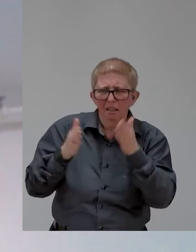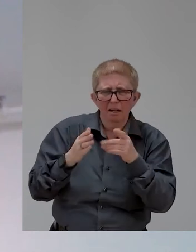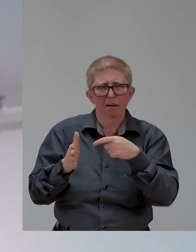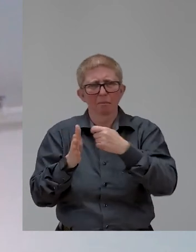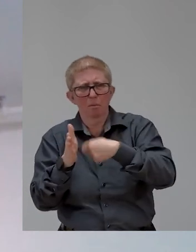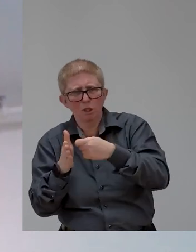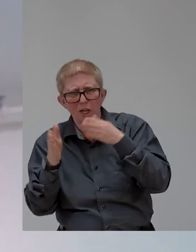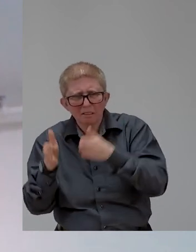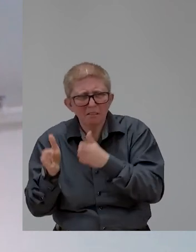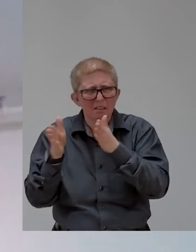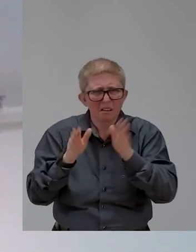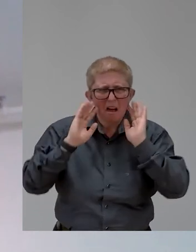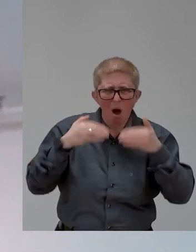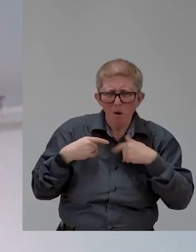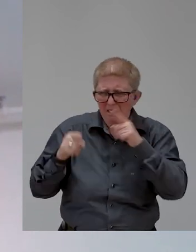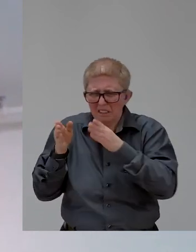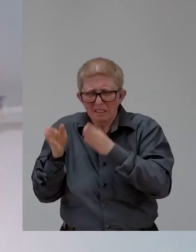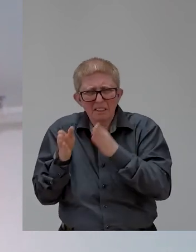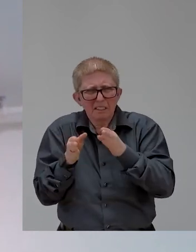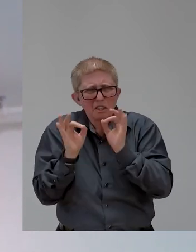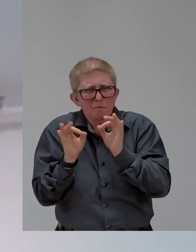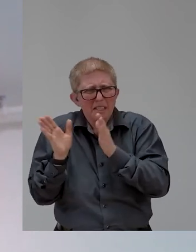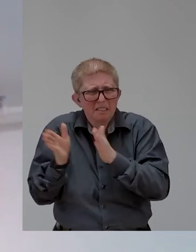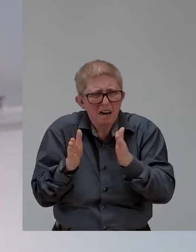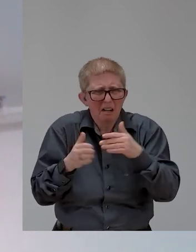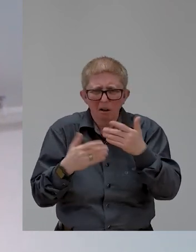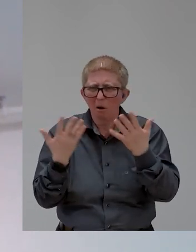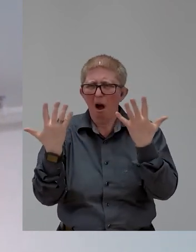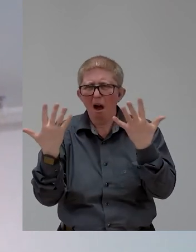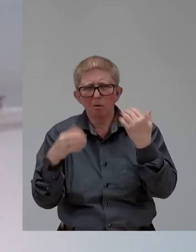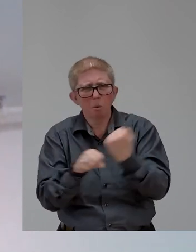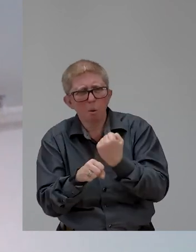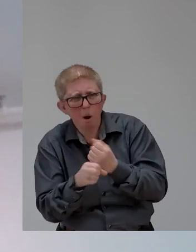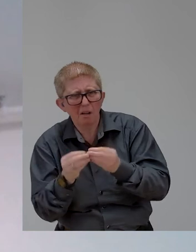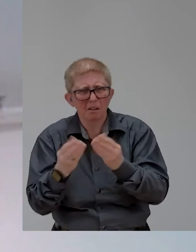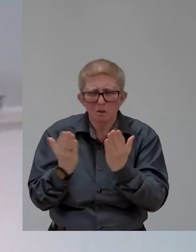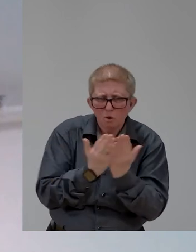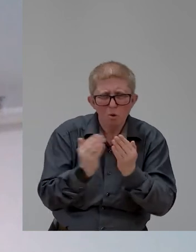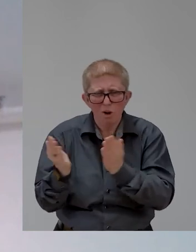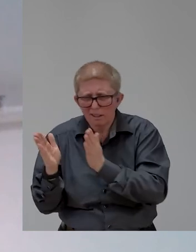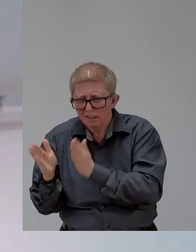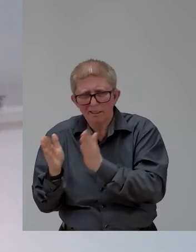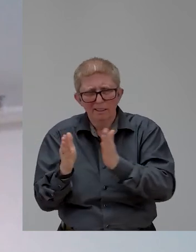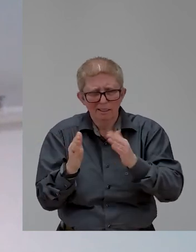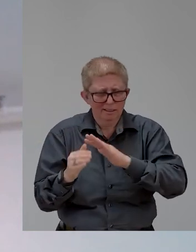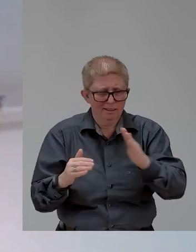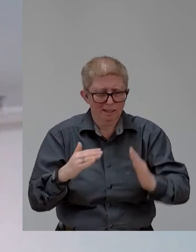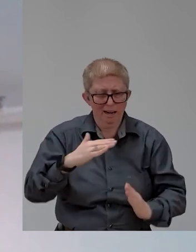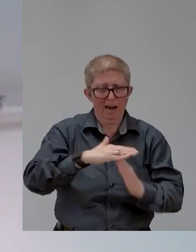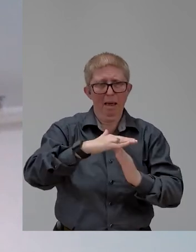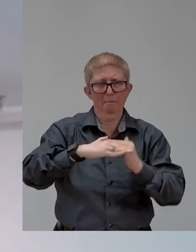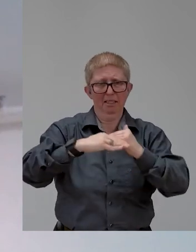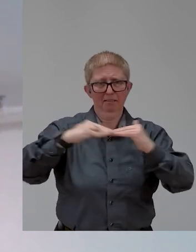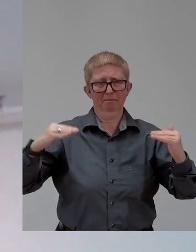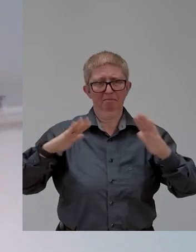with ID conducting manual labor, and they have a glass ceiling, and they have a stainless steel door as far as